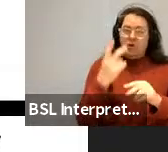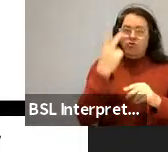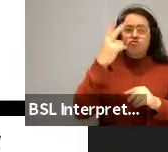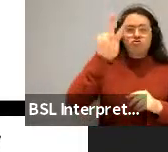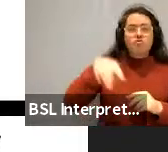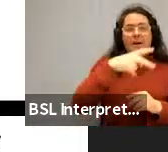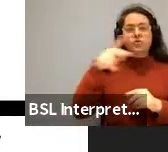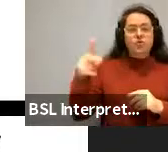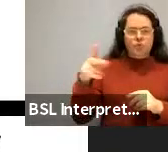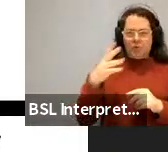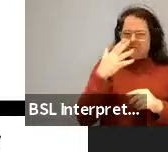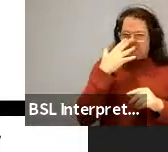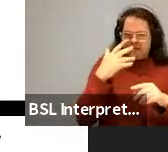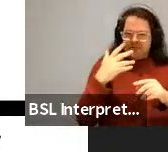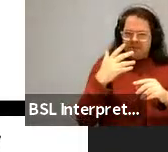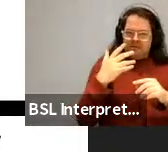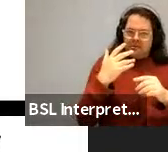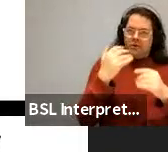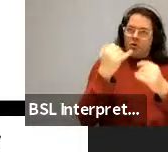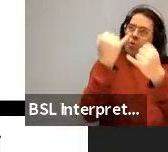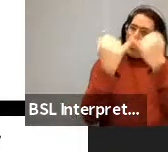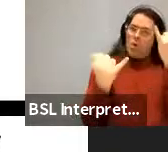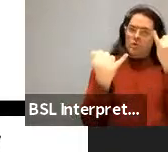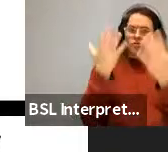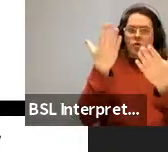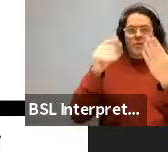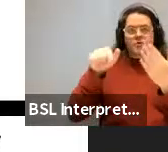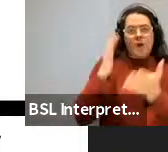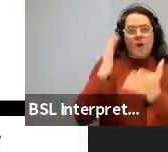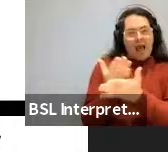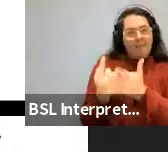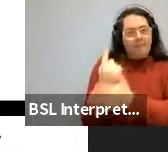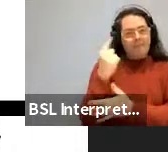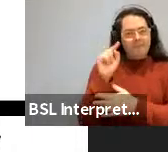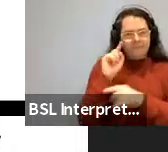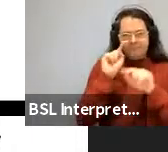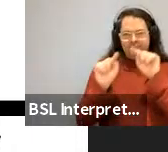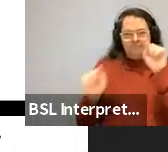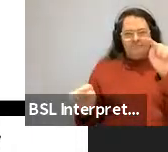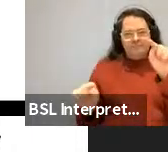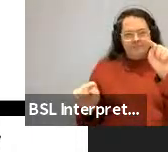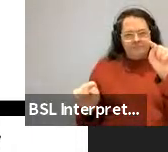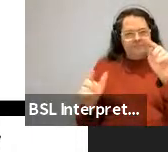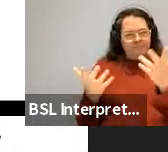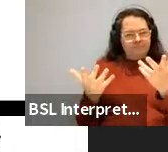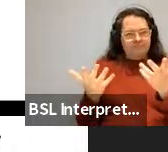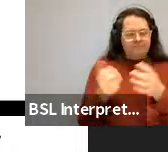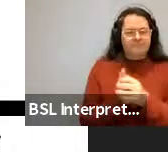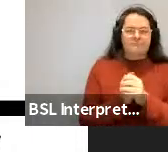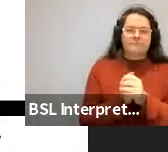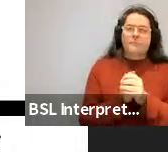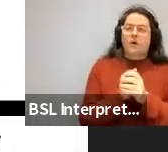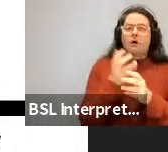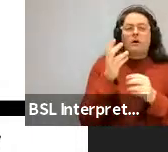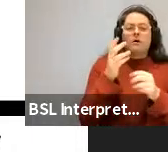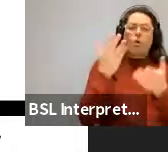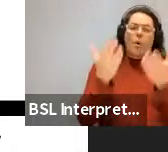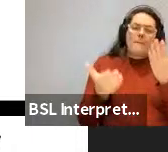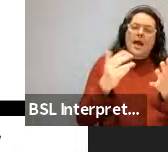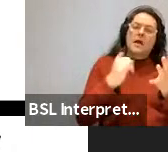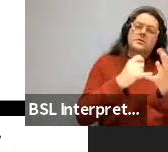So this thing over here is much worse than the other three. That's like the bad extraction out of subjects as opposed to out of an object position. So